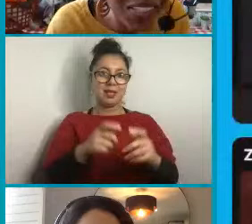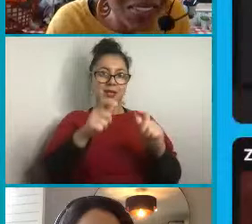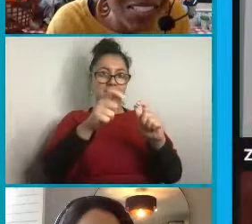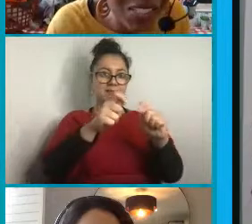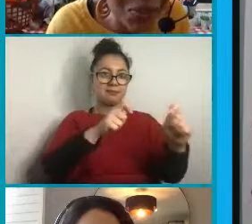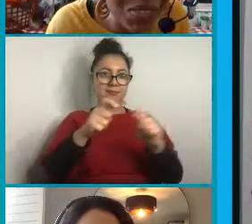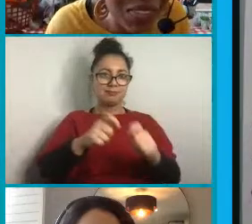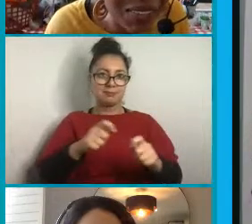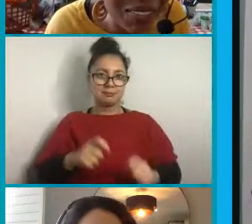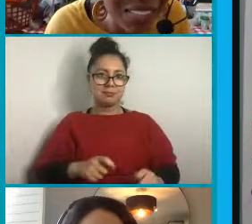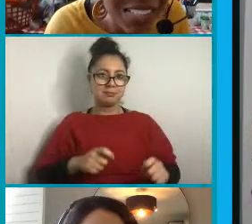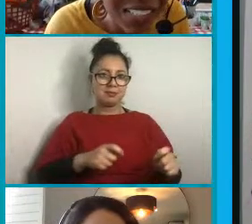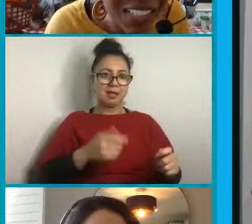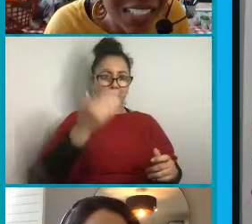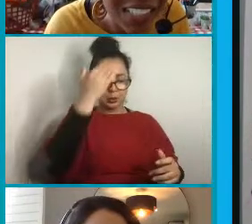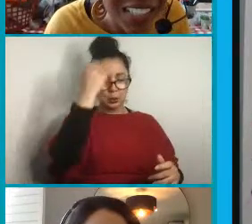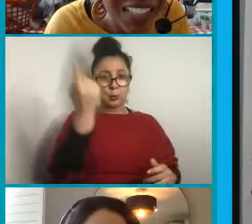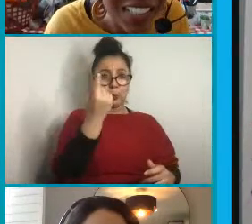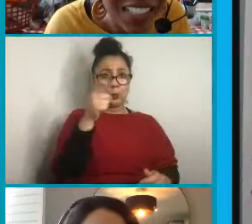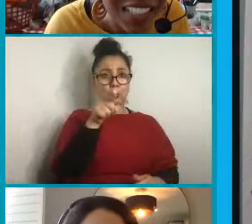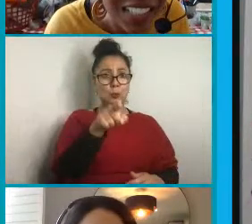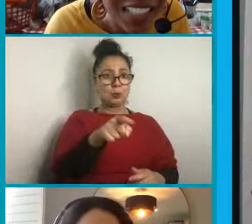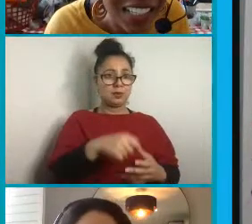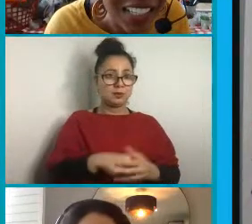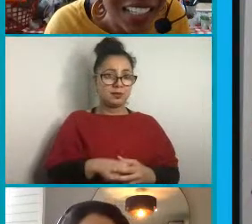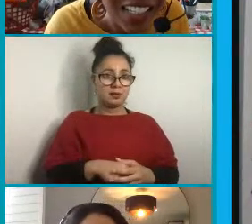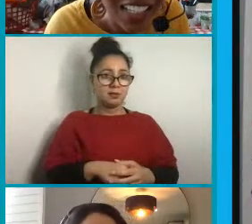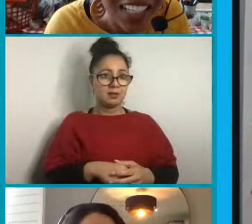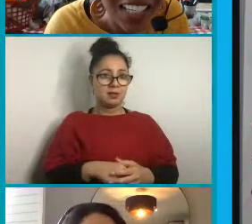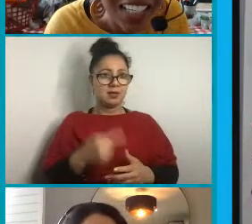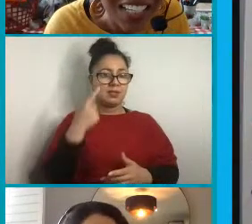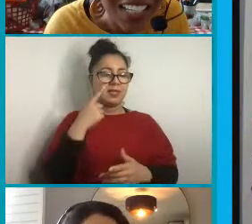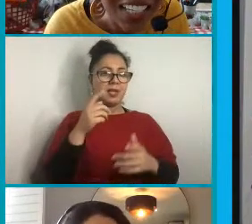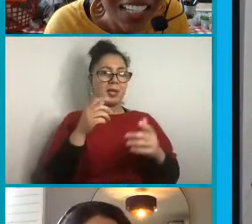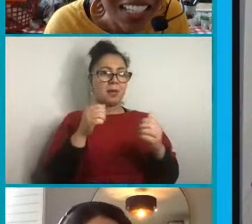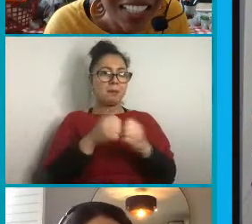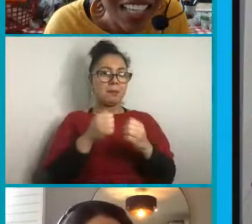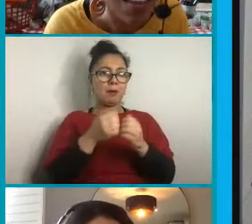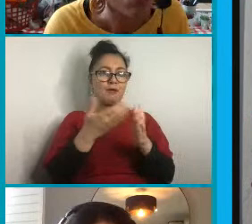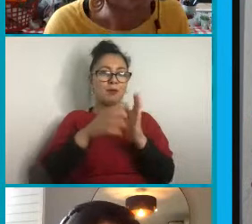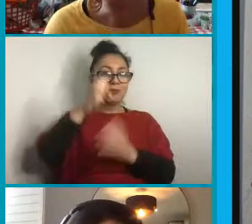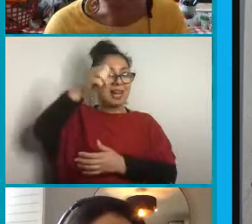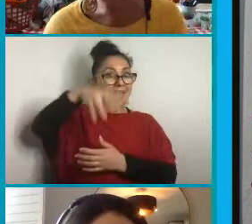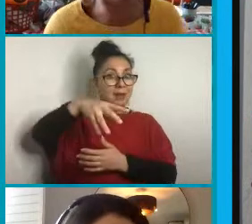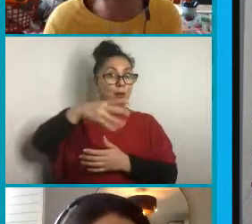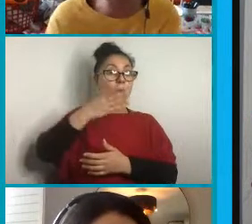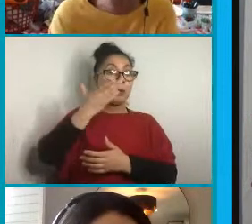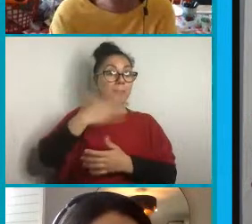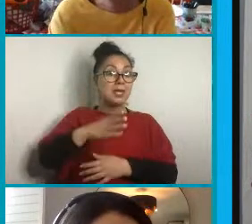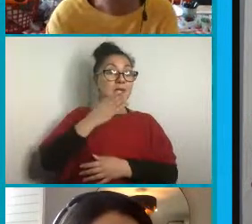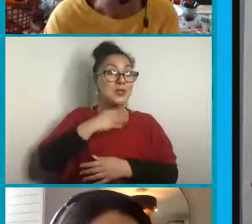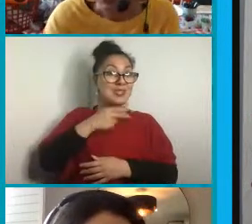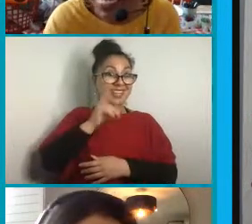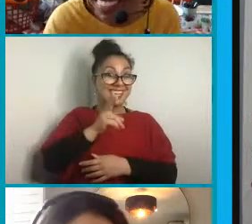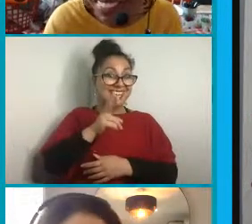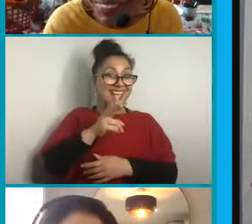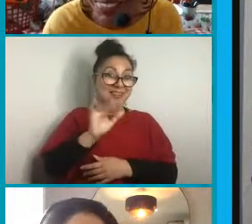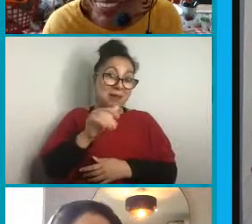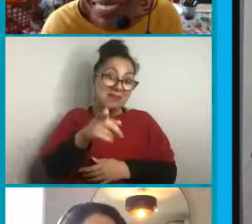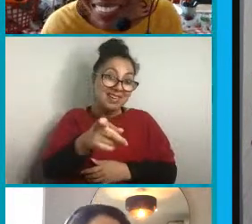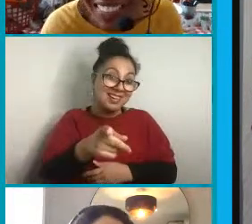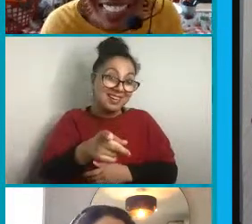Good to know who the artist was for that one. Yeah. And I think it was a paper from the light bulb. So I think they reused it. It might be.